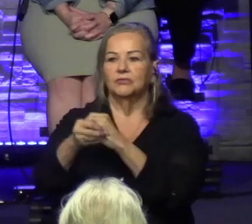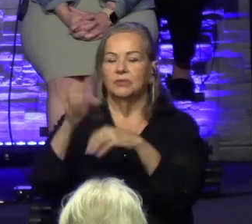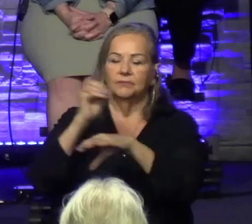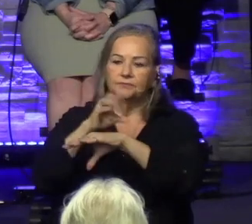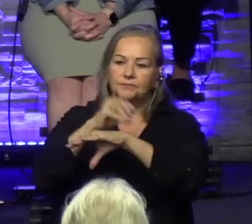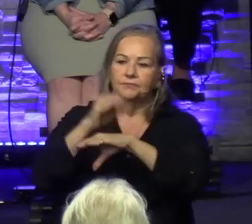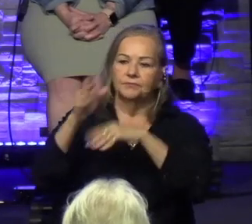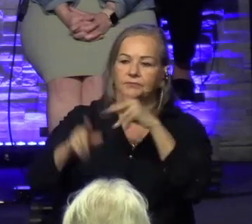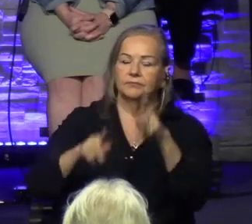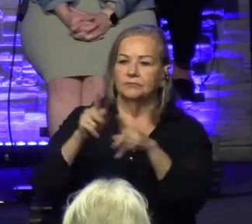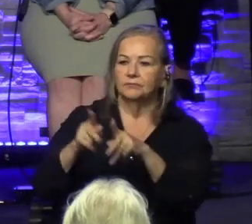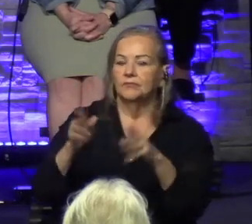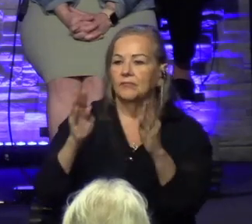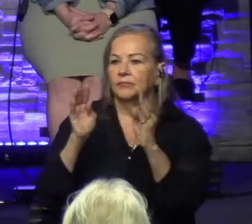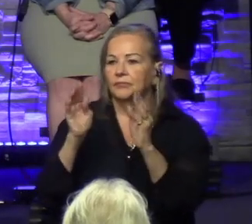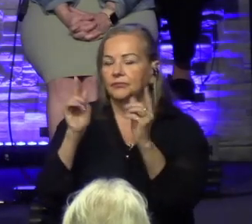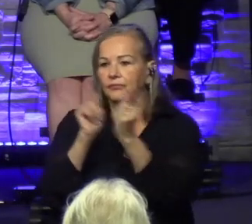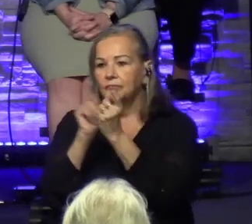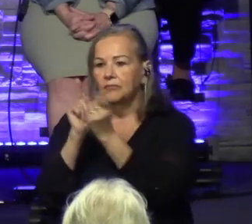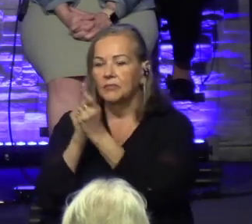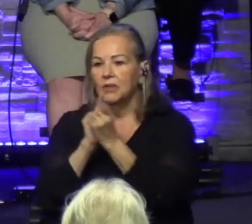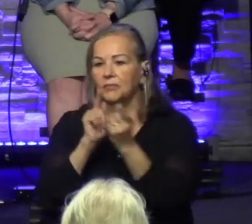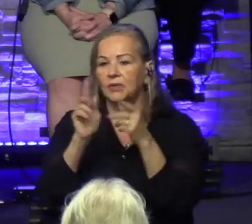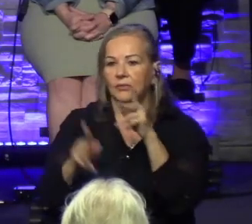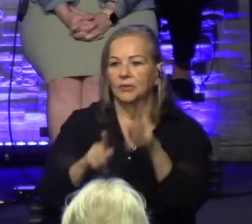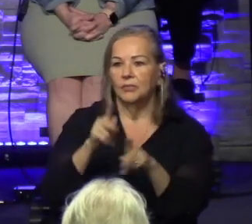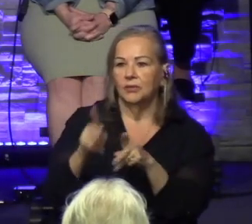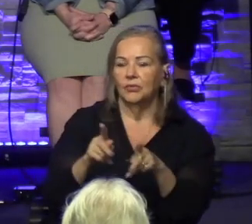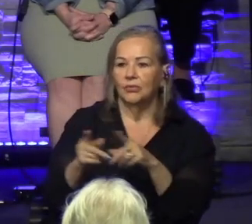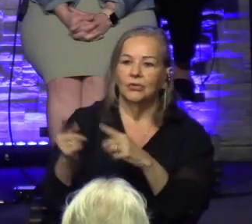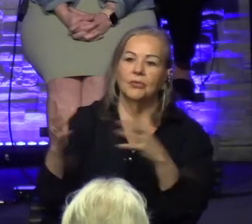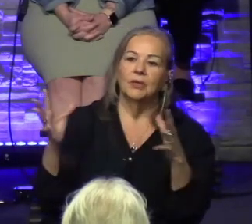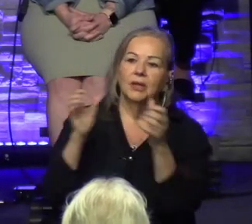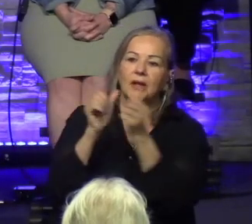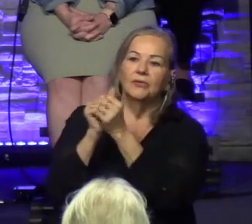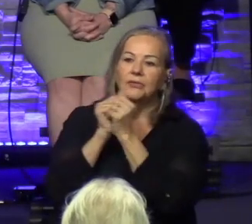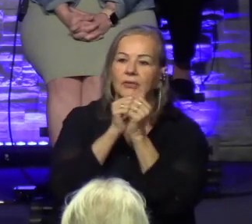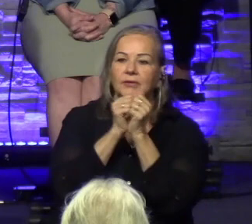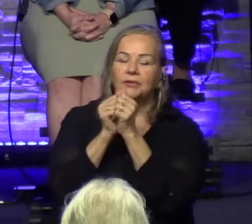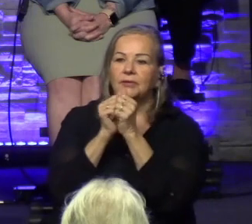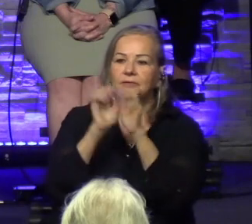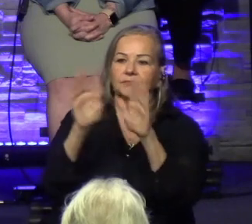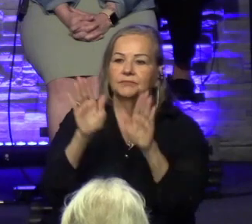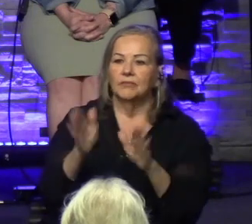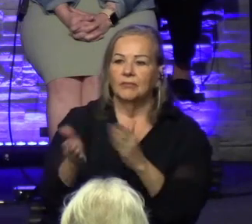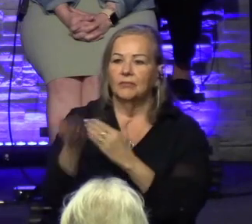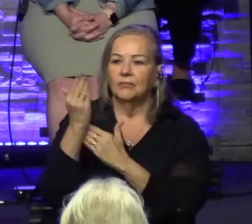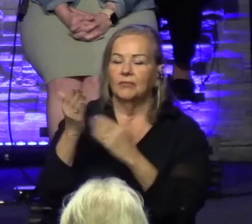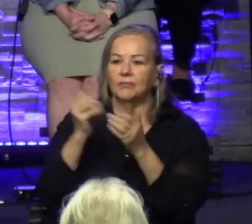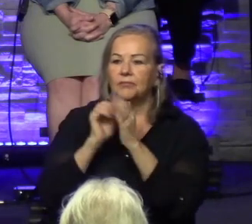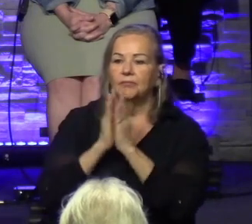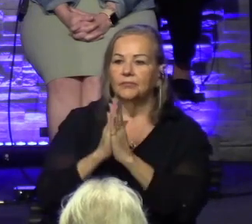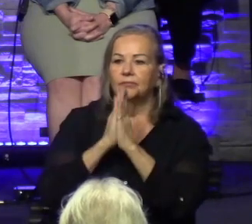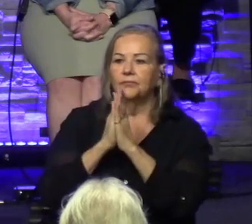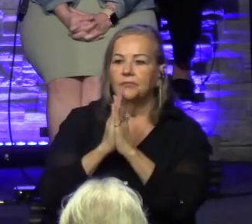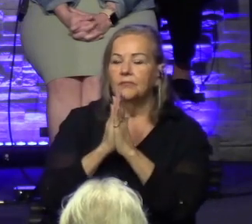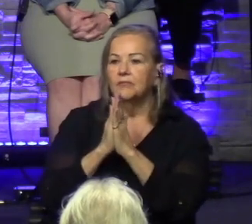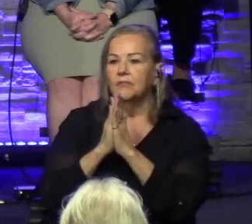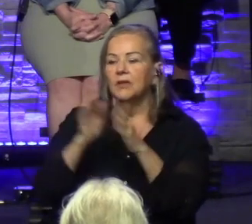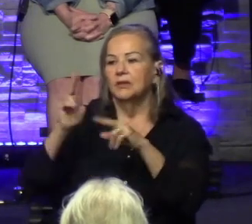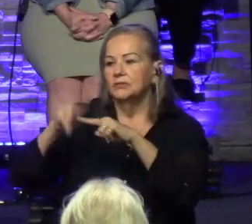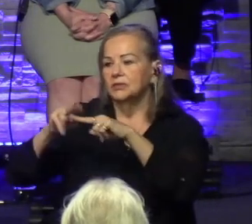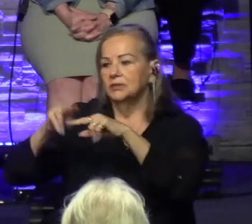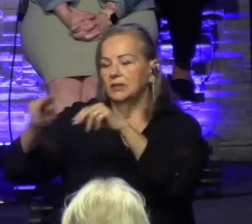meeting with people or spending Sunday mornings with God in there to pray. There's a little foyer there that's just a little seating area that's available.